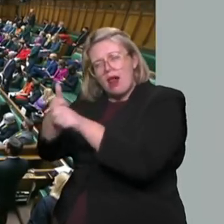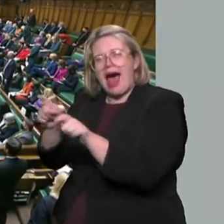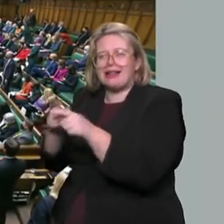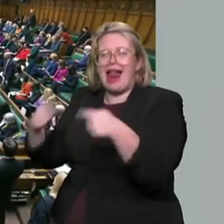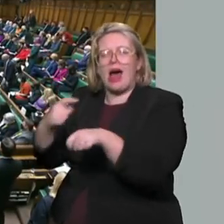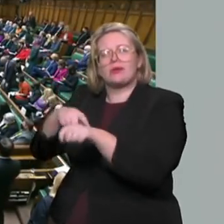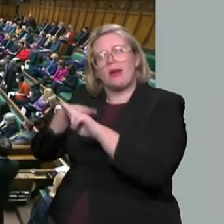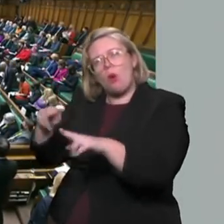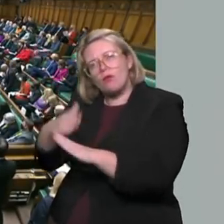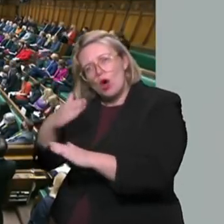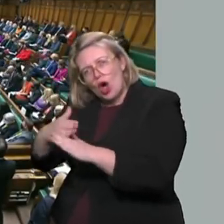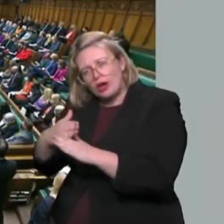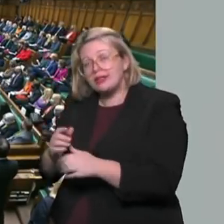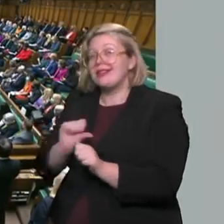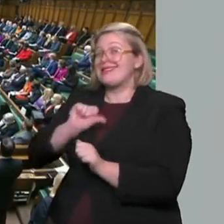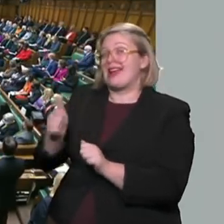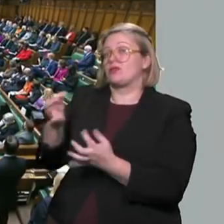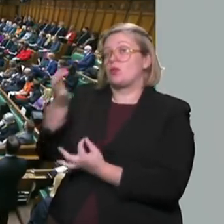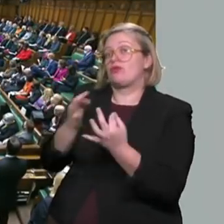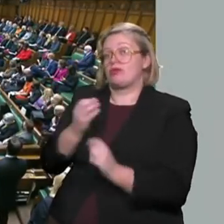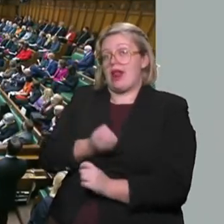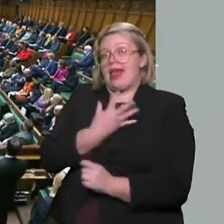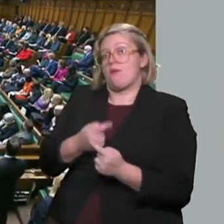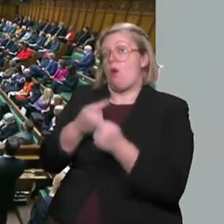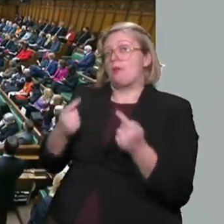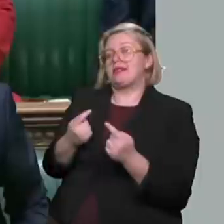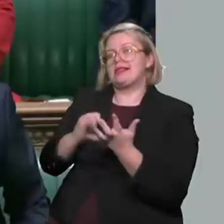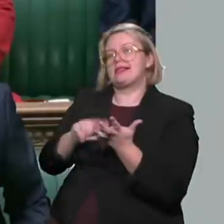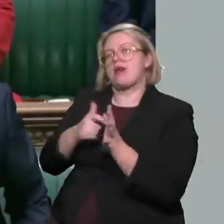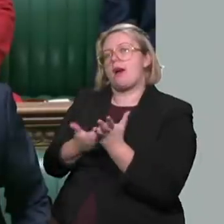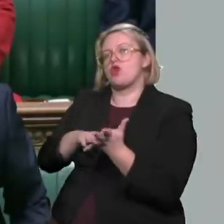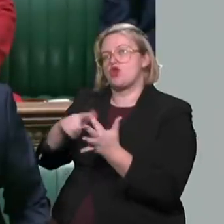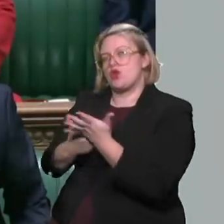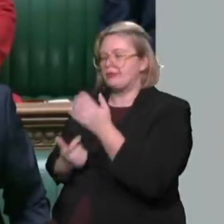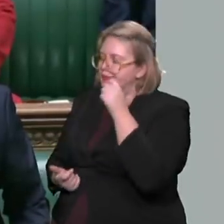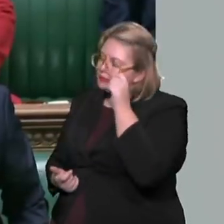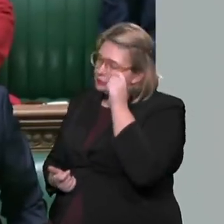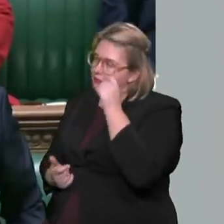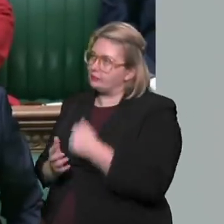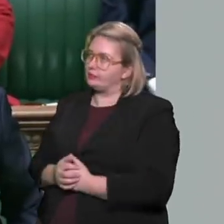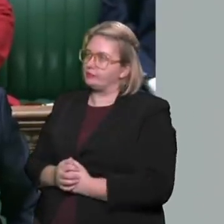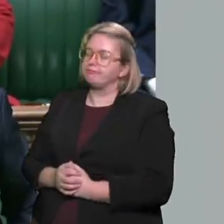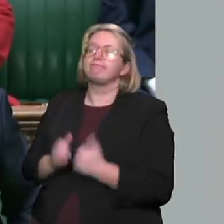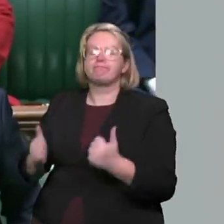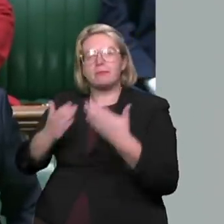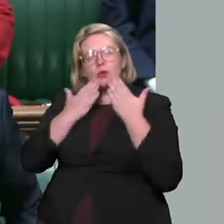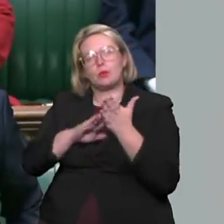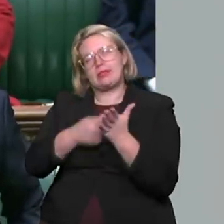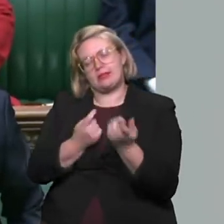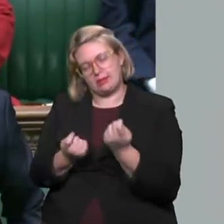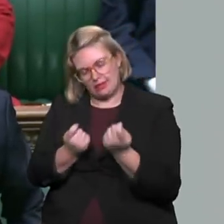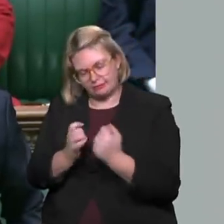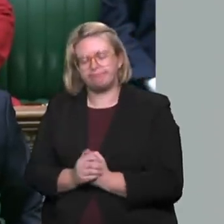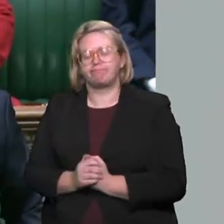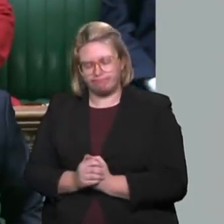the Opposition, Keir Starmer. Thank you, Mr Speaker. Can I pay tribute to Ernie Ross, a formidable